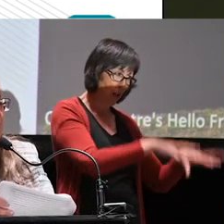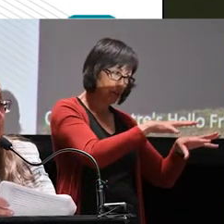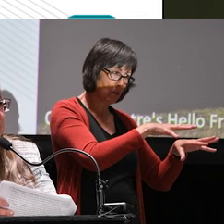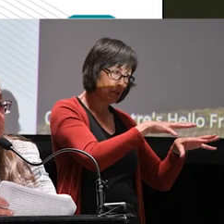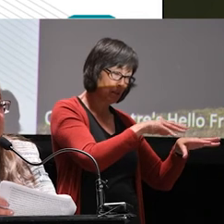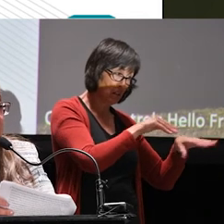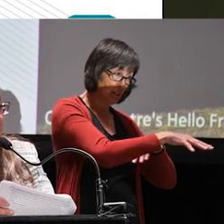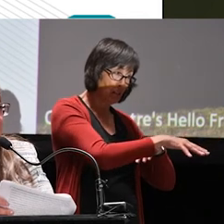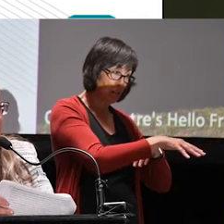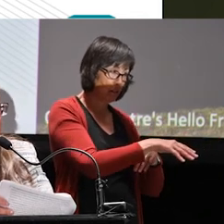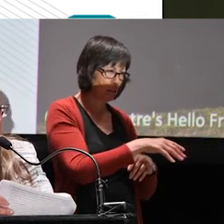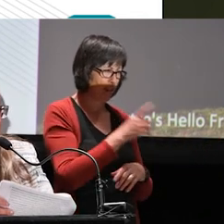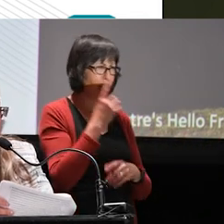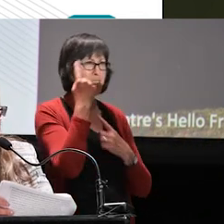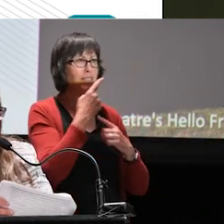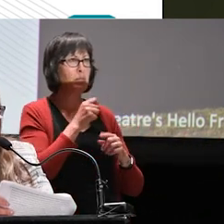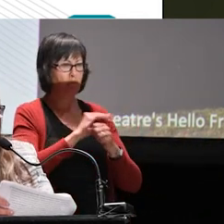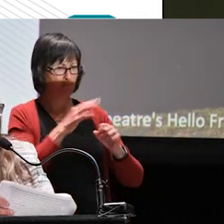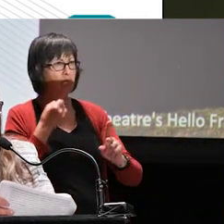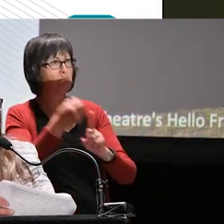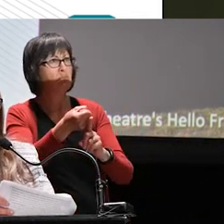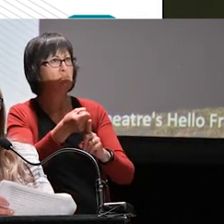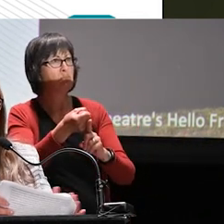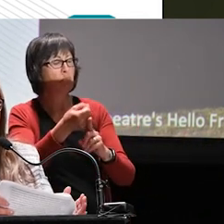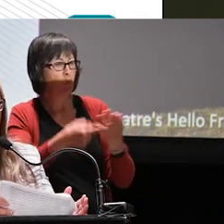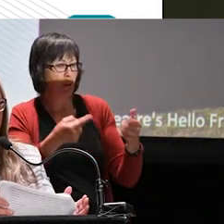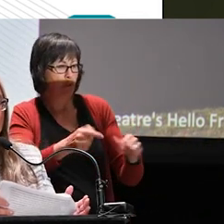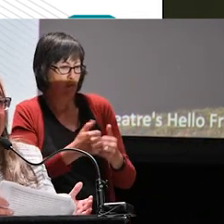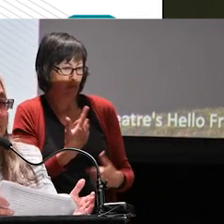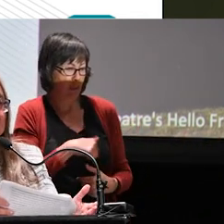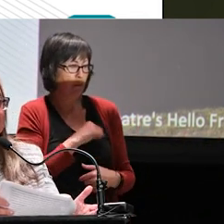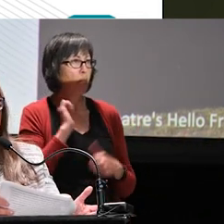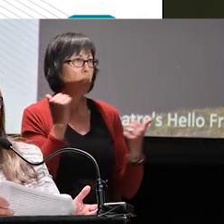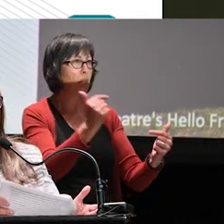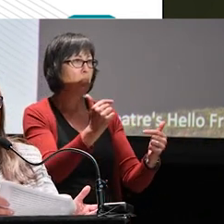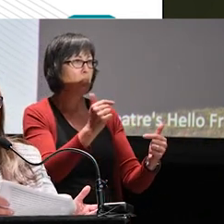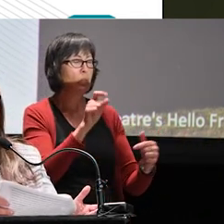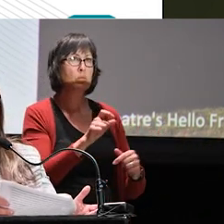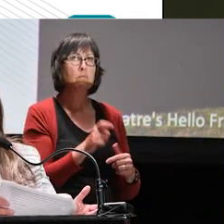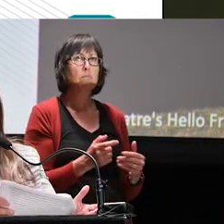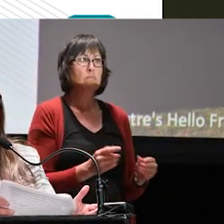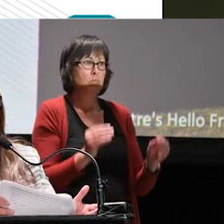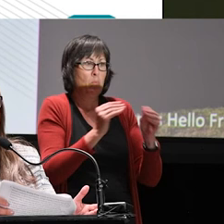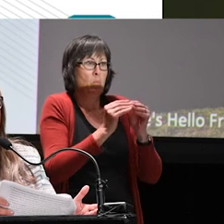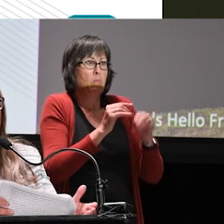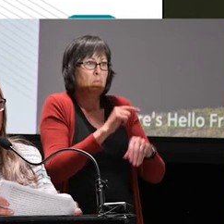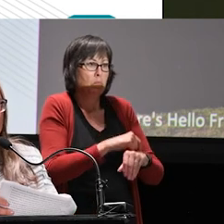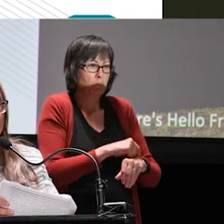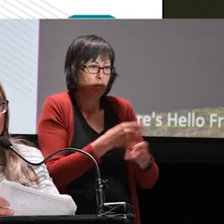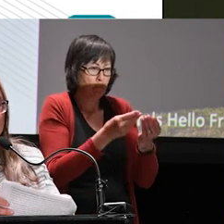think about what the impact of the pandemic was on all of us. So, it has to take some period of time.